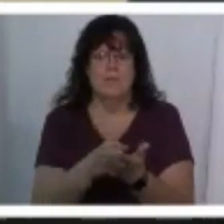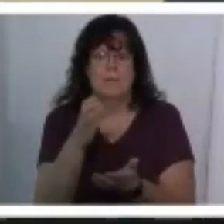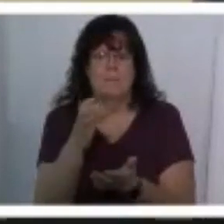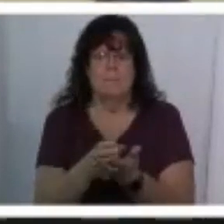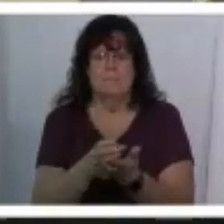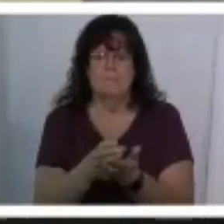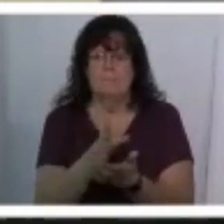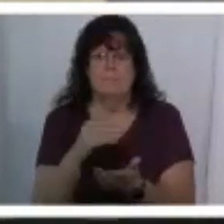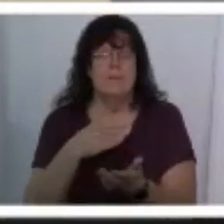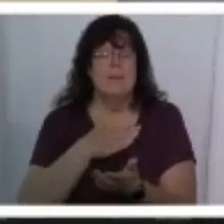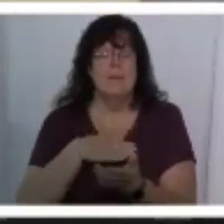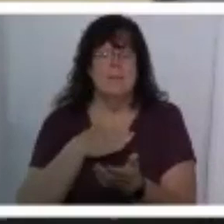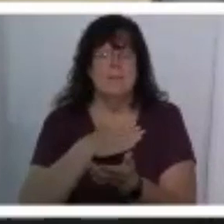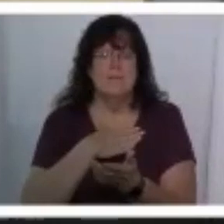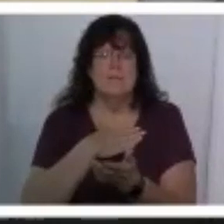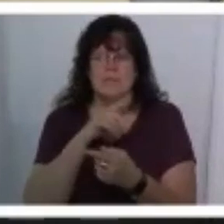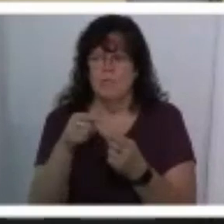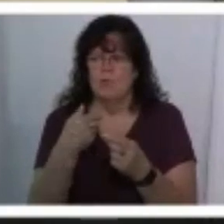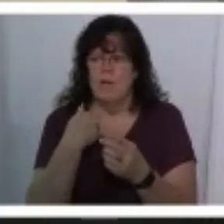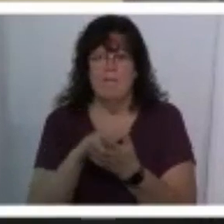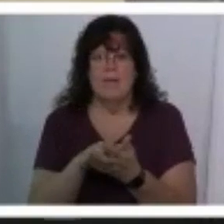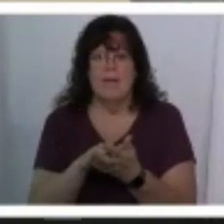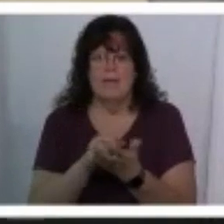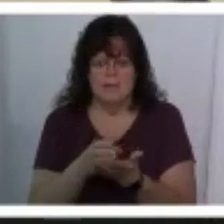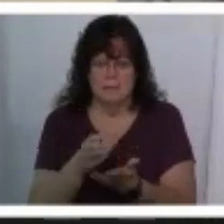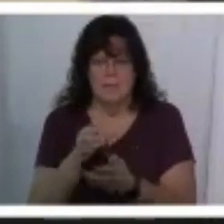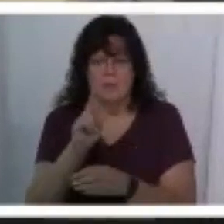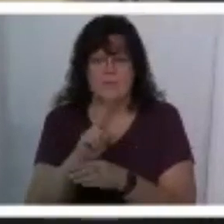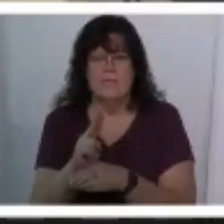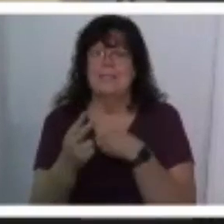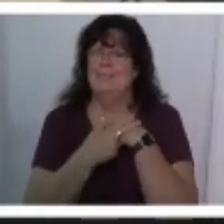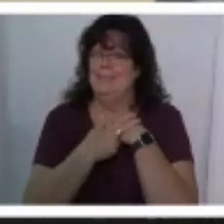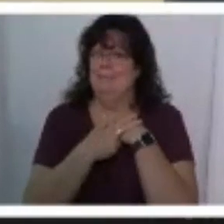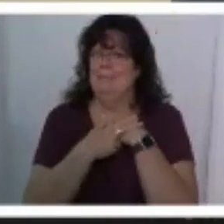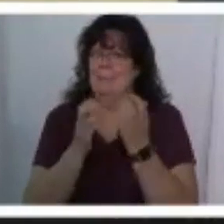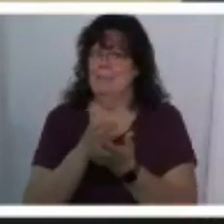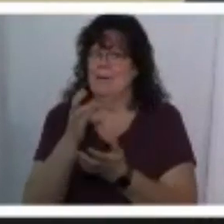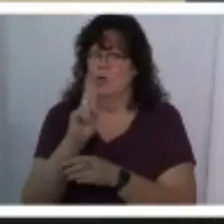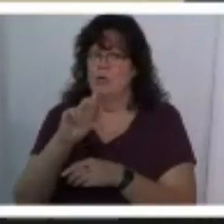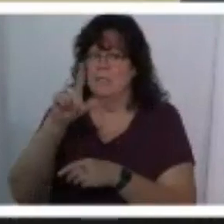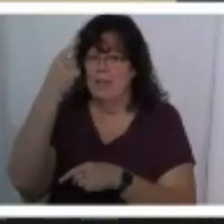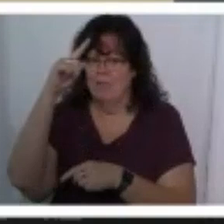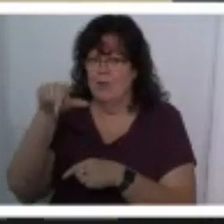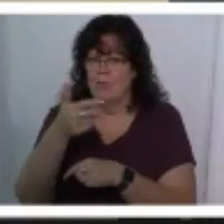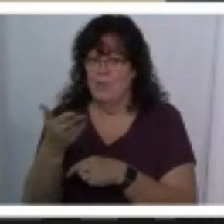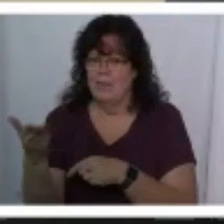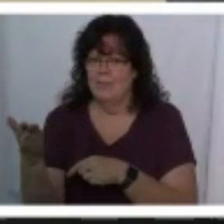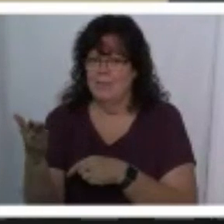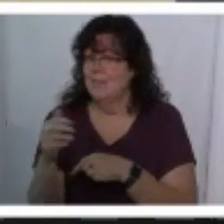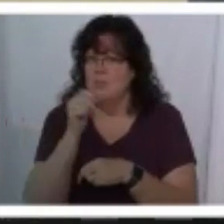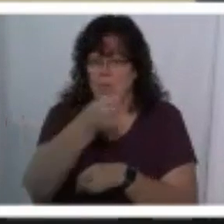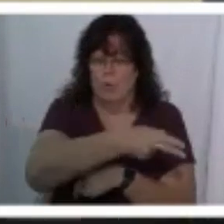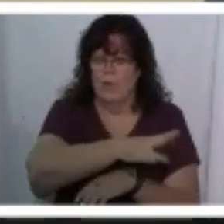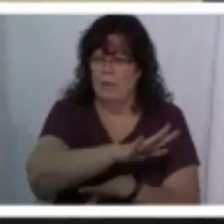and please please once you have that cup and use it please keep that cup we're going to use it later for something else so